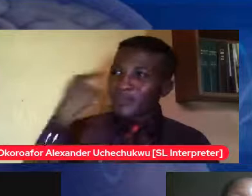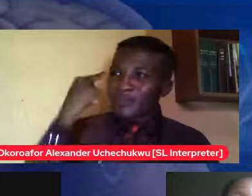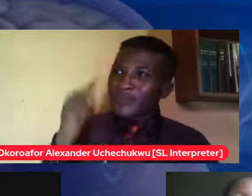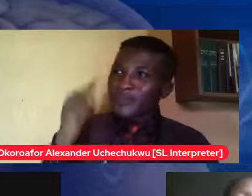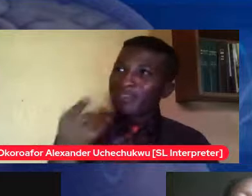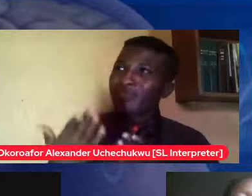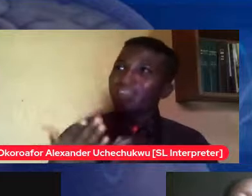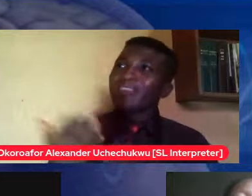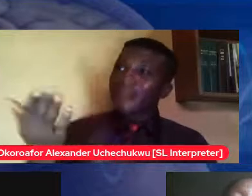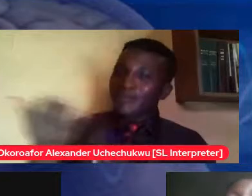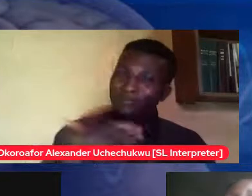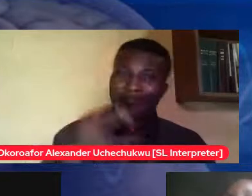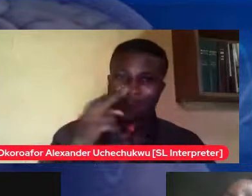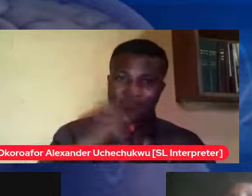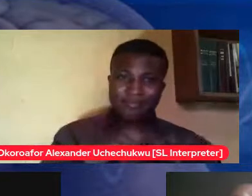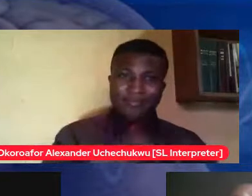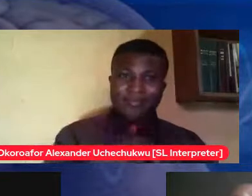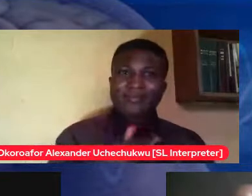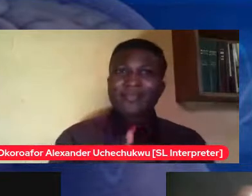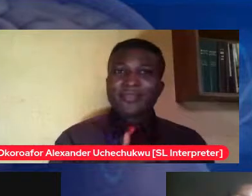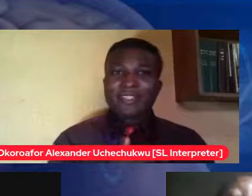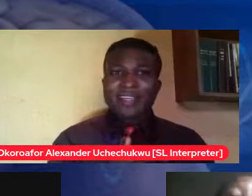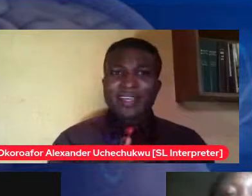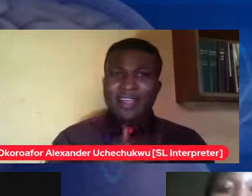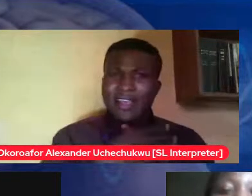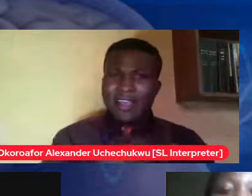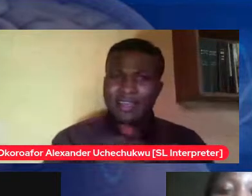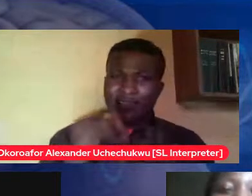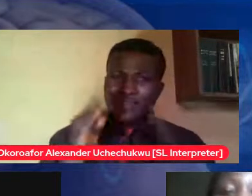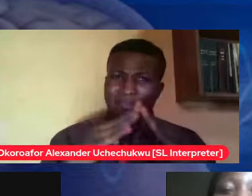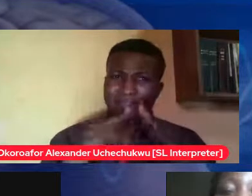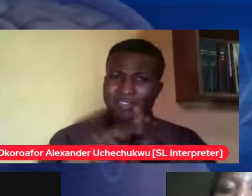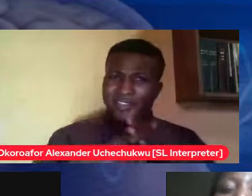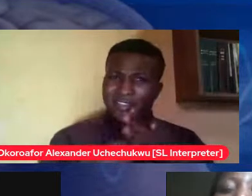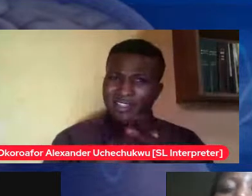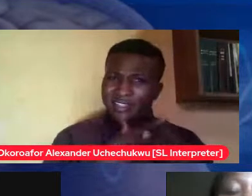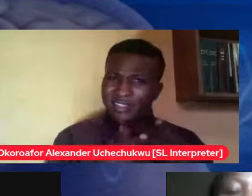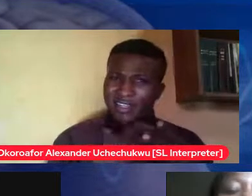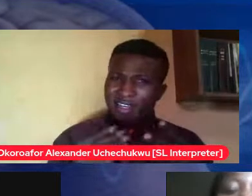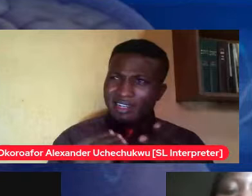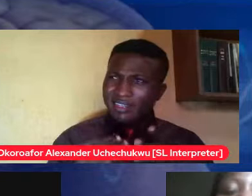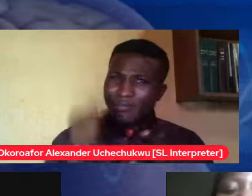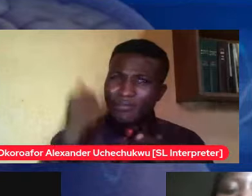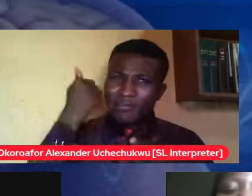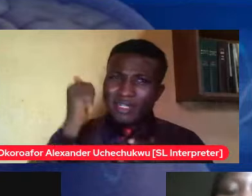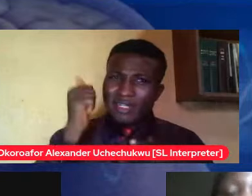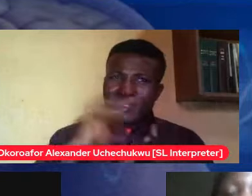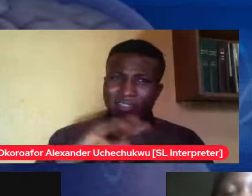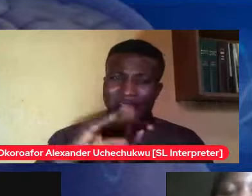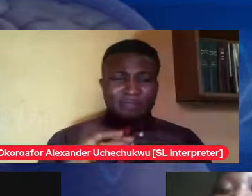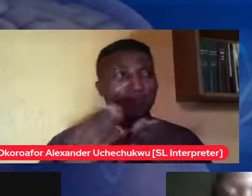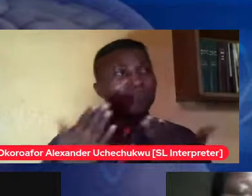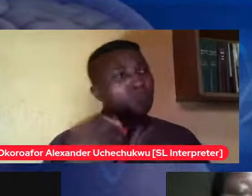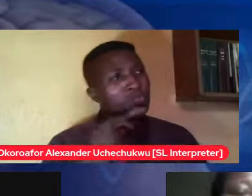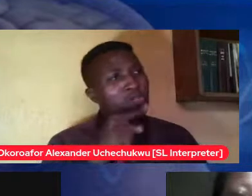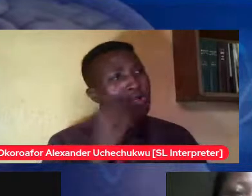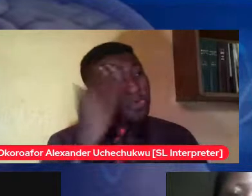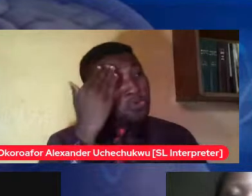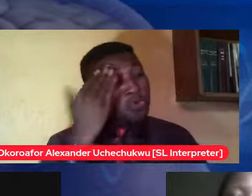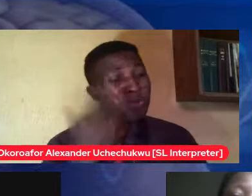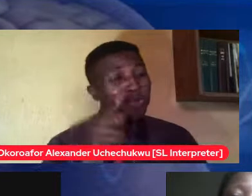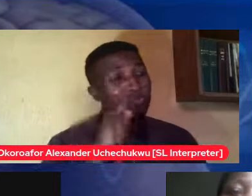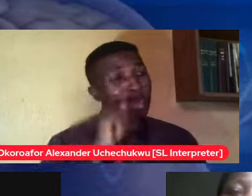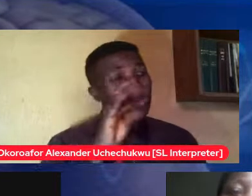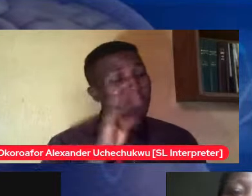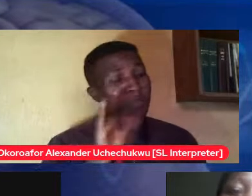offense was today and then you get into the meeting and then you know this great aunt says to me you know to be i've been really thinking about